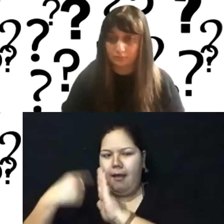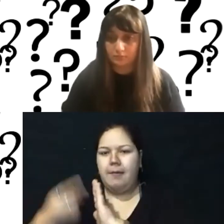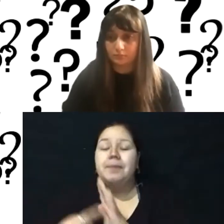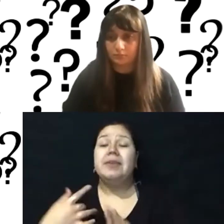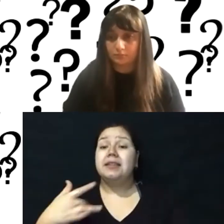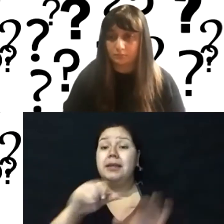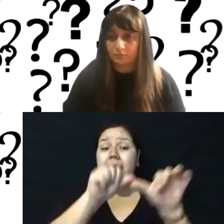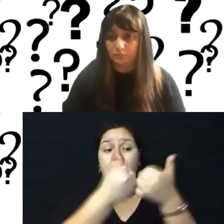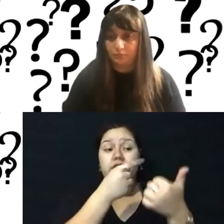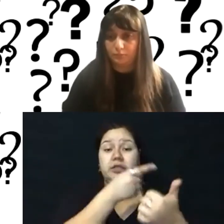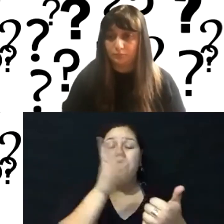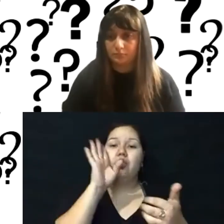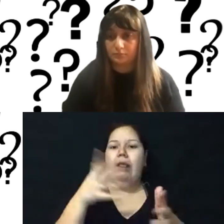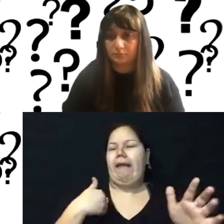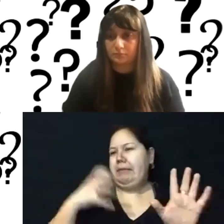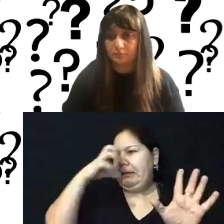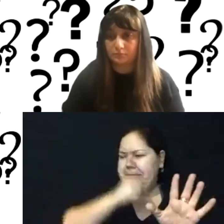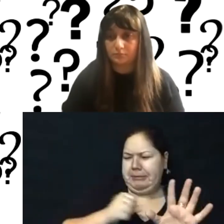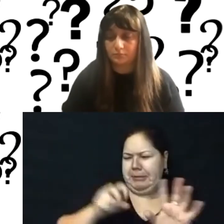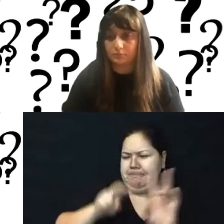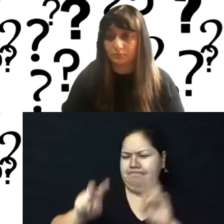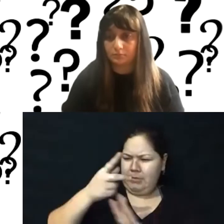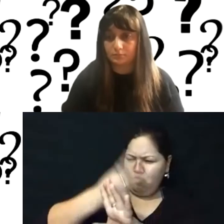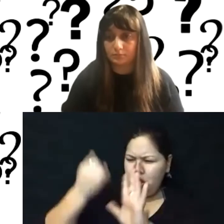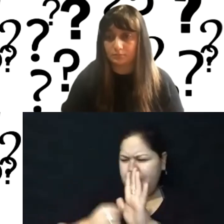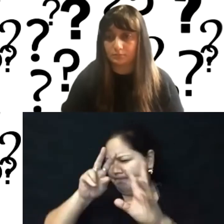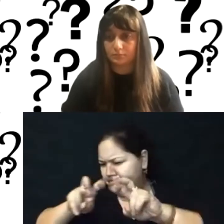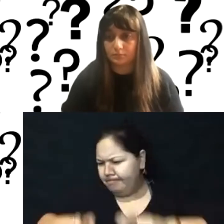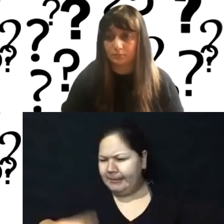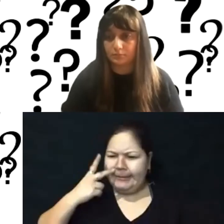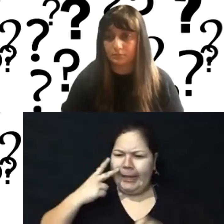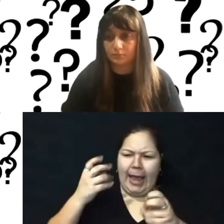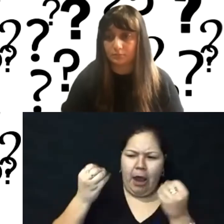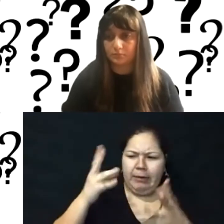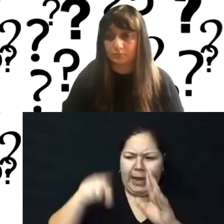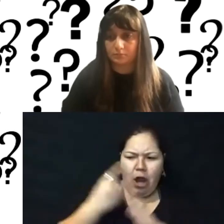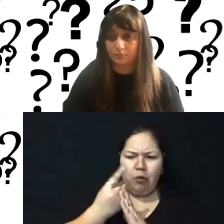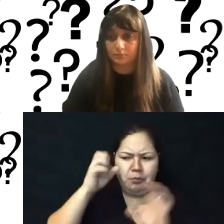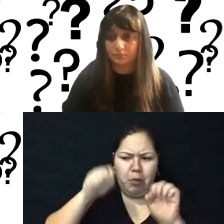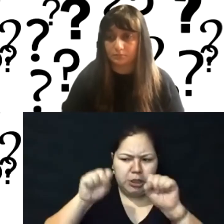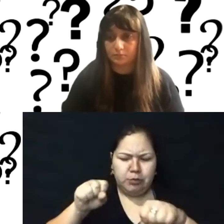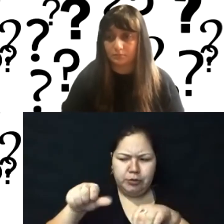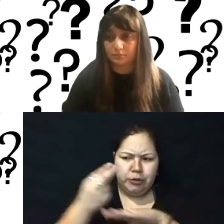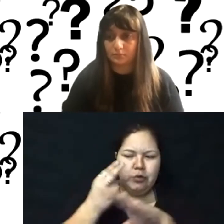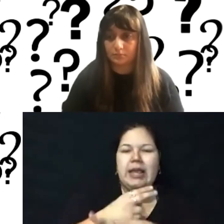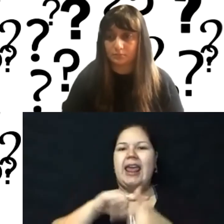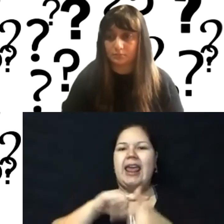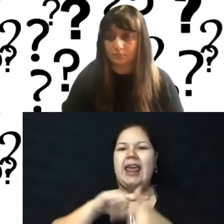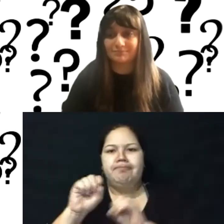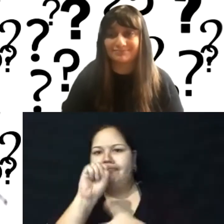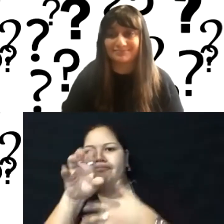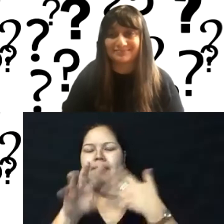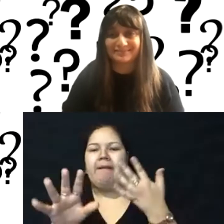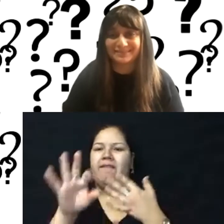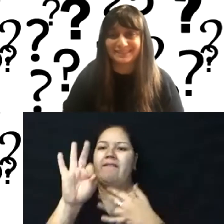estimate of hours. And then if they're, you know, useful and you, good people, they could potentially turn that into a flat fleet fat, flat